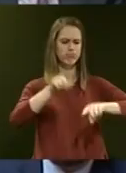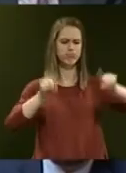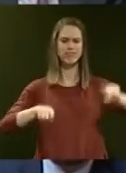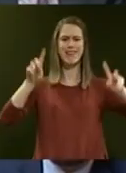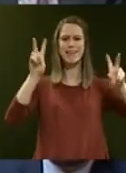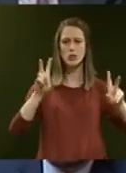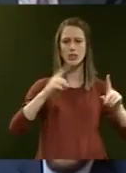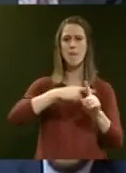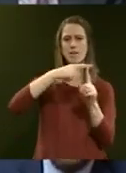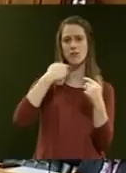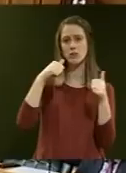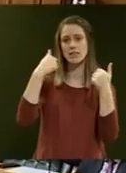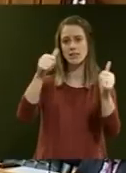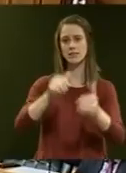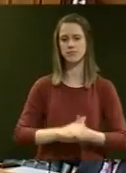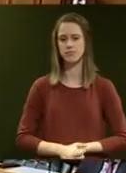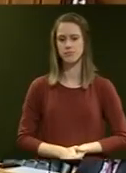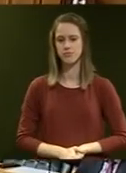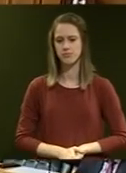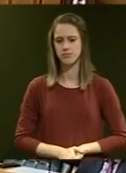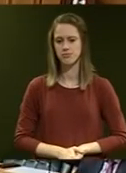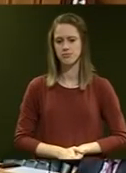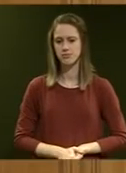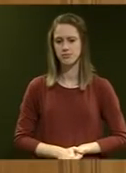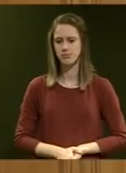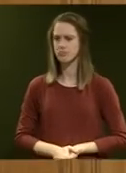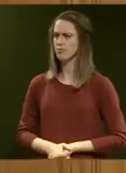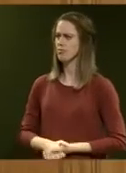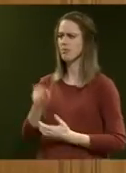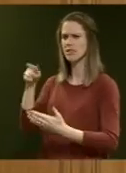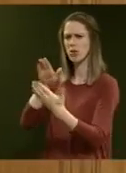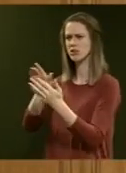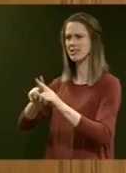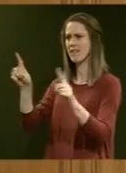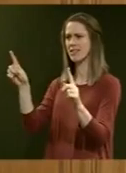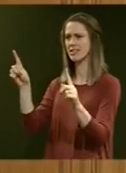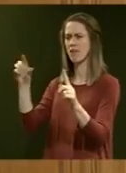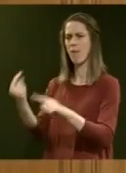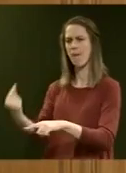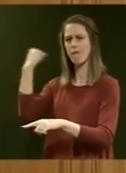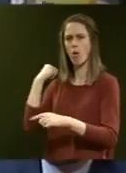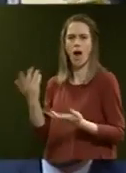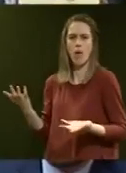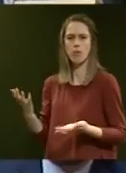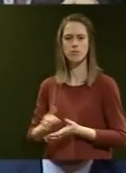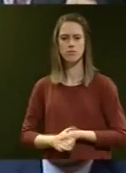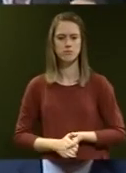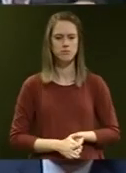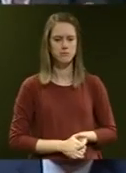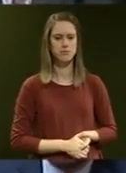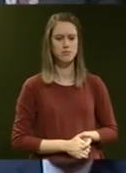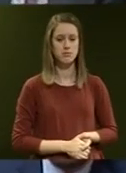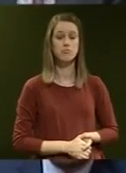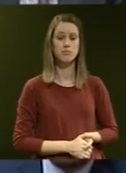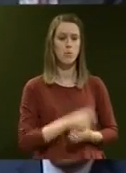issues and measures of success. How is this approach different to previous Government budgets? Budget 19 will be